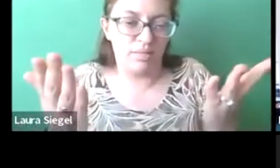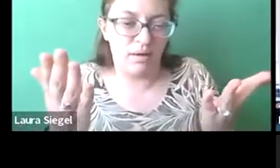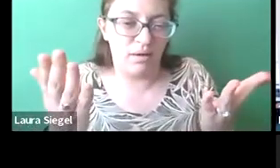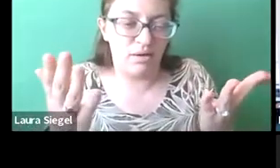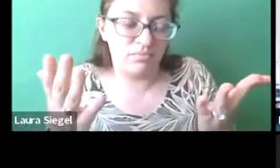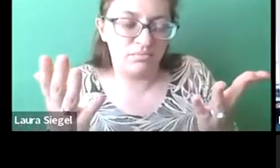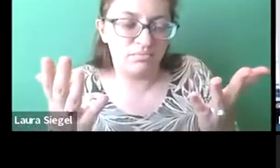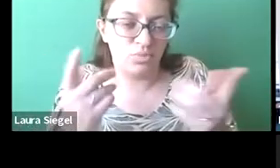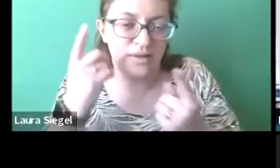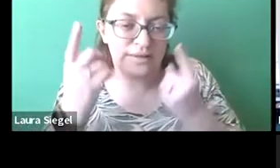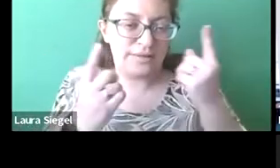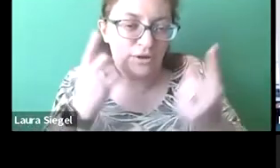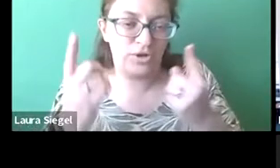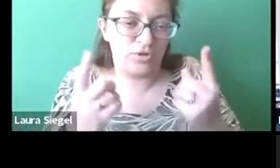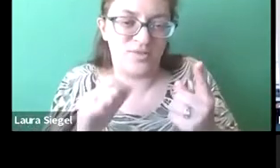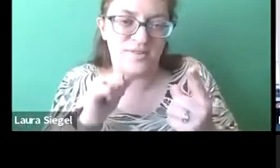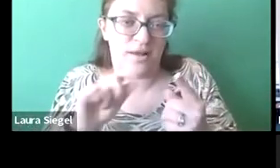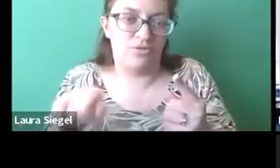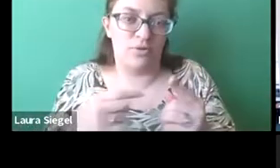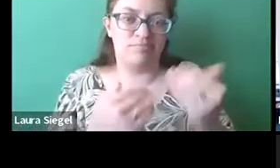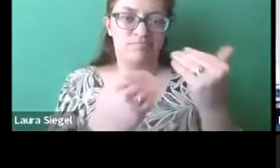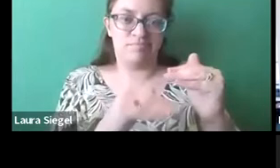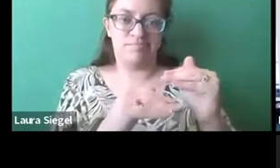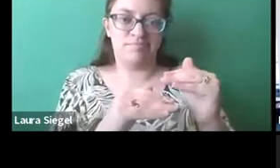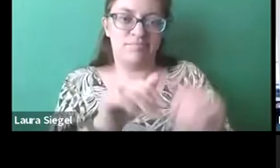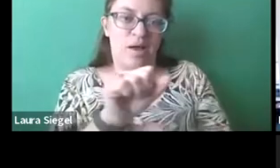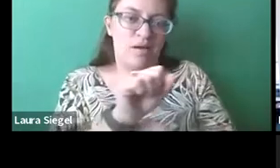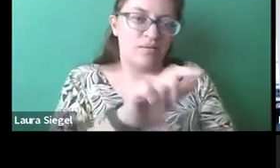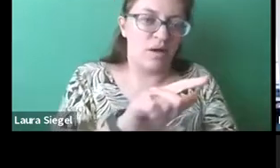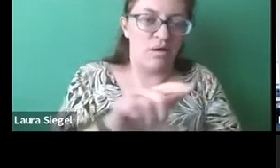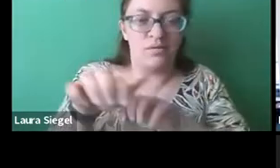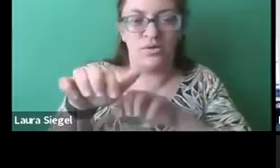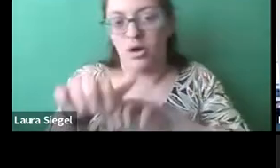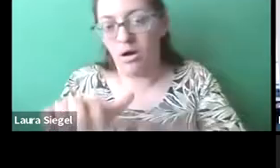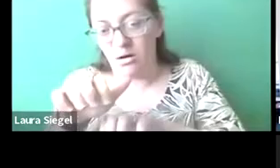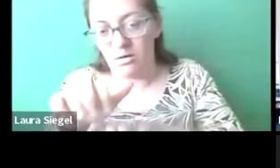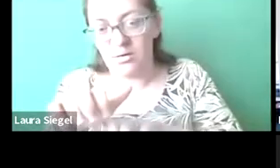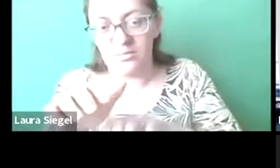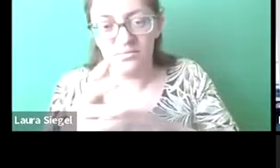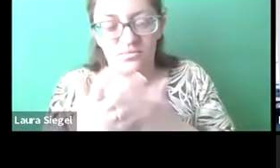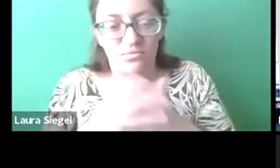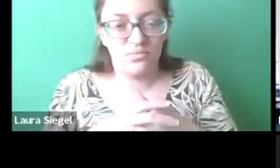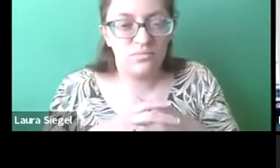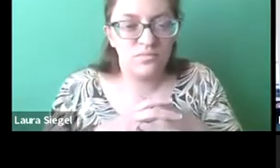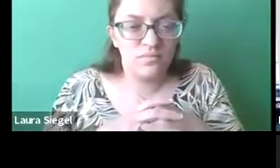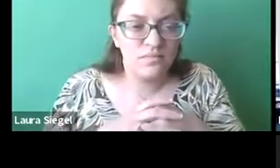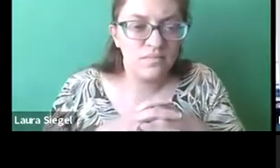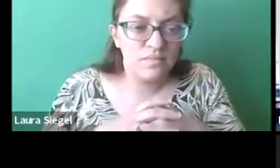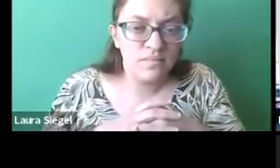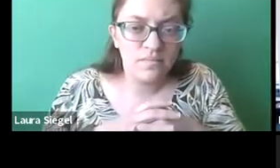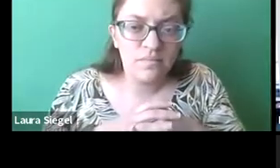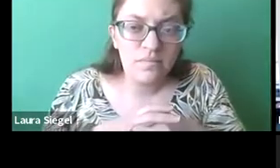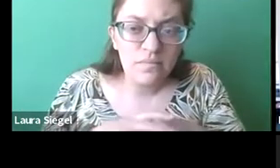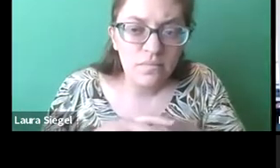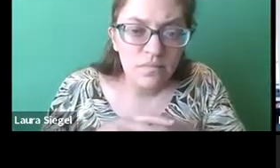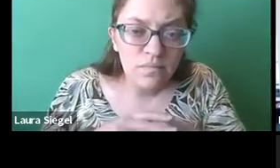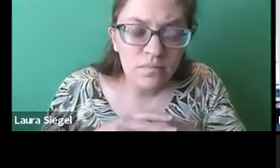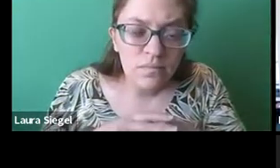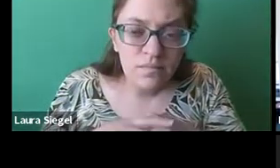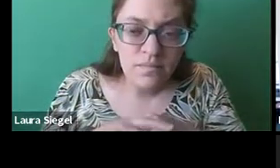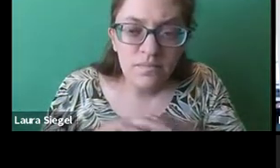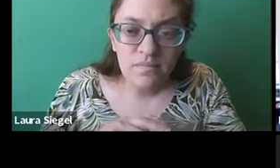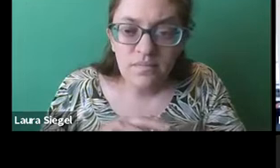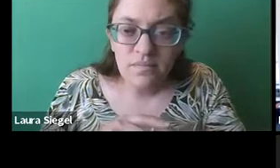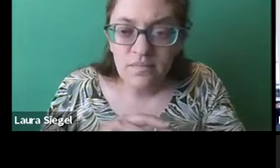there are a lot of options that are out there. And I just wanted to, um, let you know that they're there and not to only